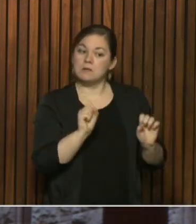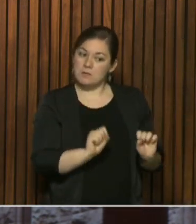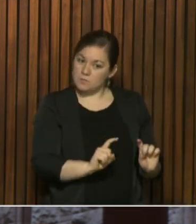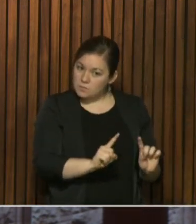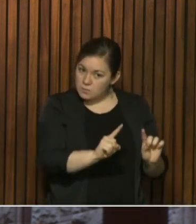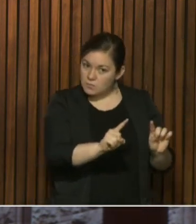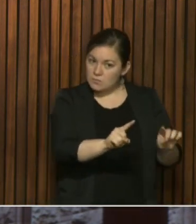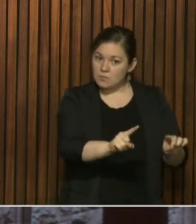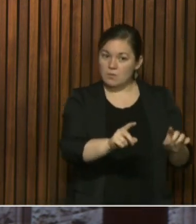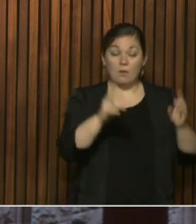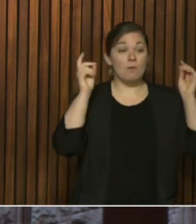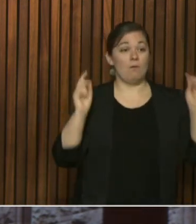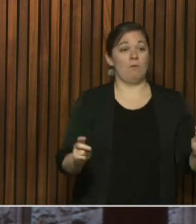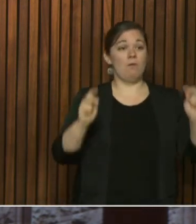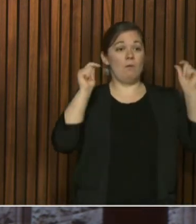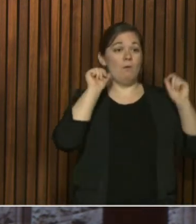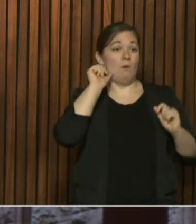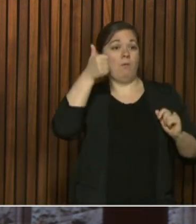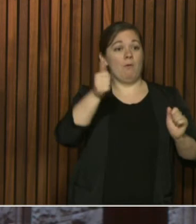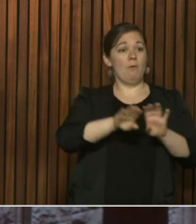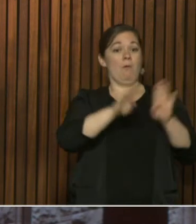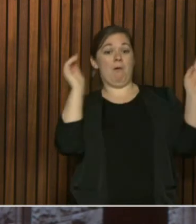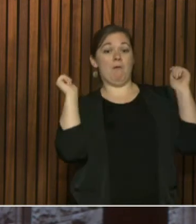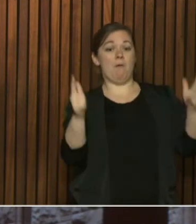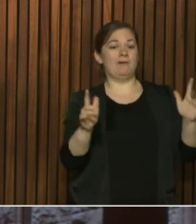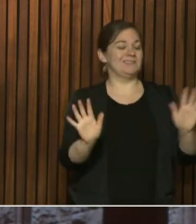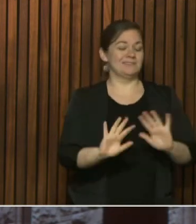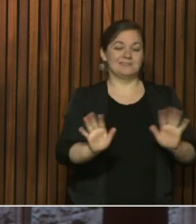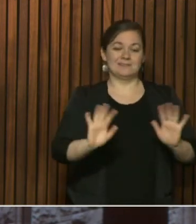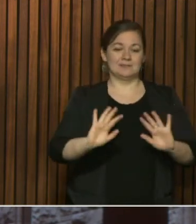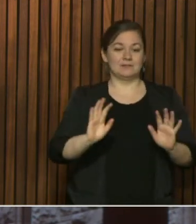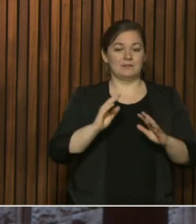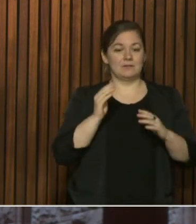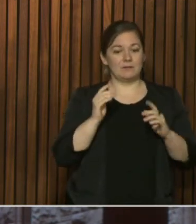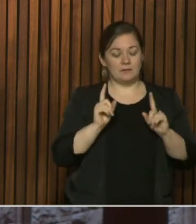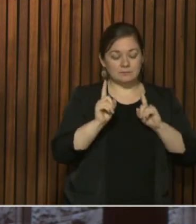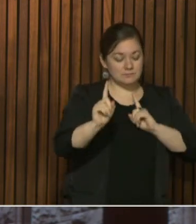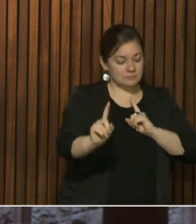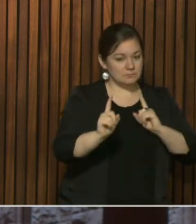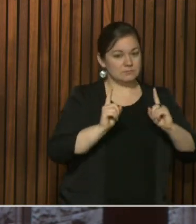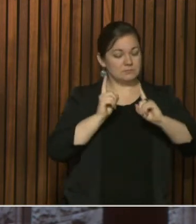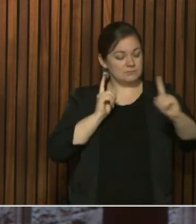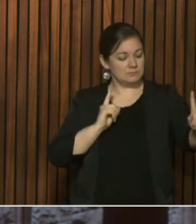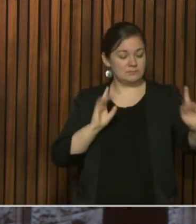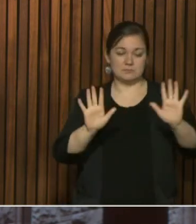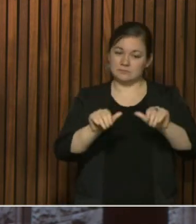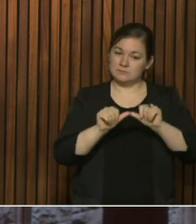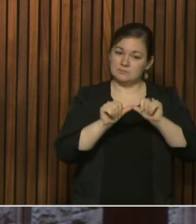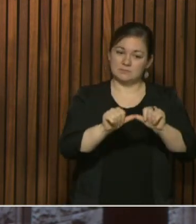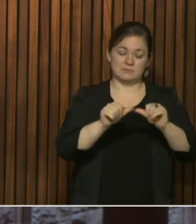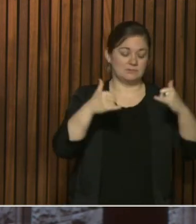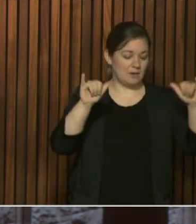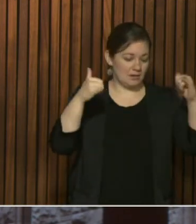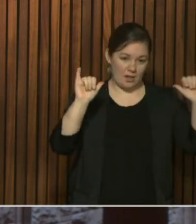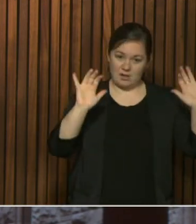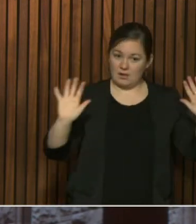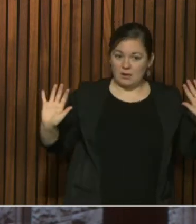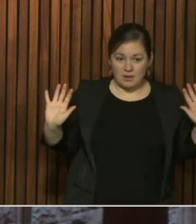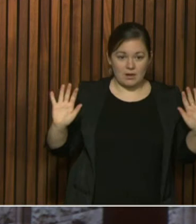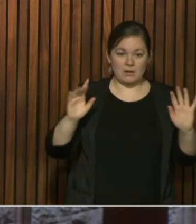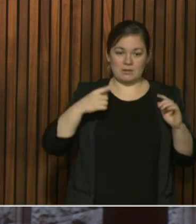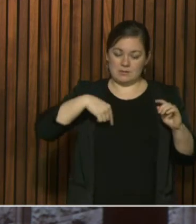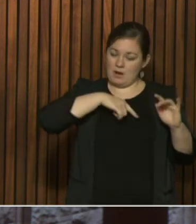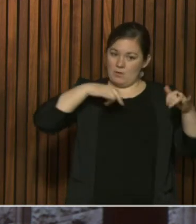totally all of some of our distancing aspects. So we're having a group look at that right now, and so that if and when that time comes,